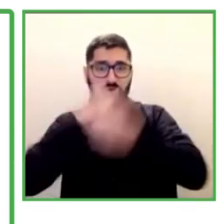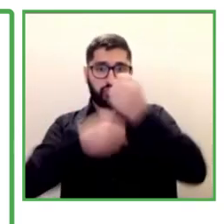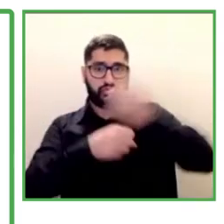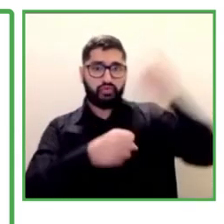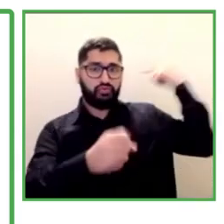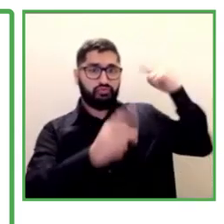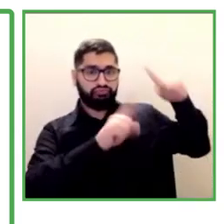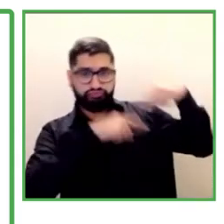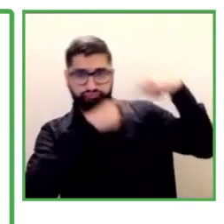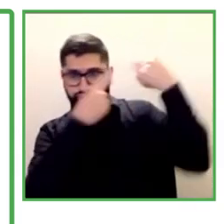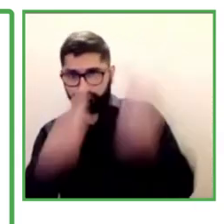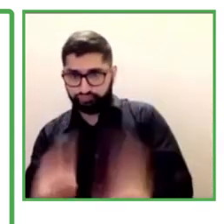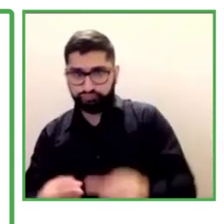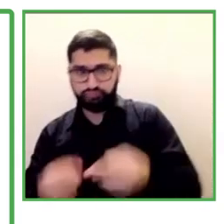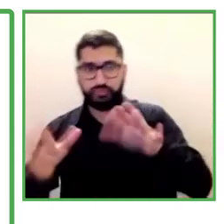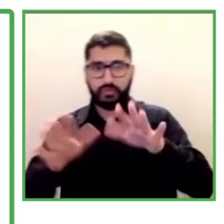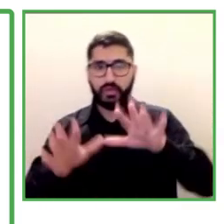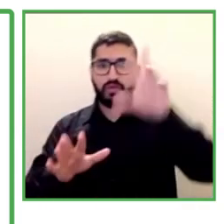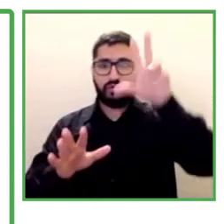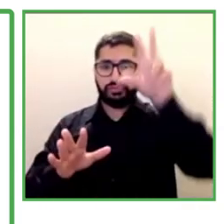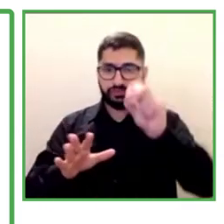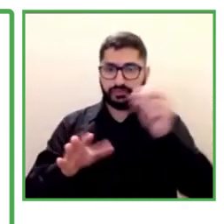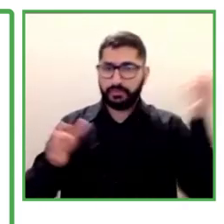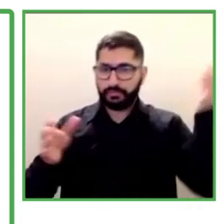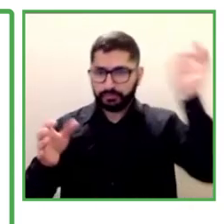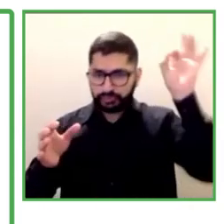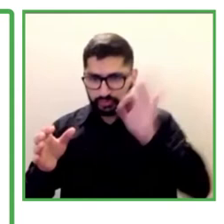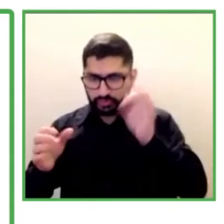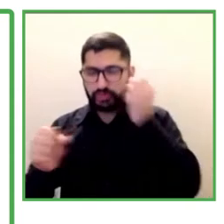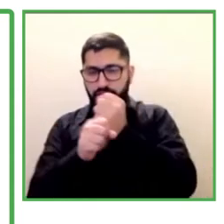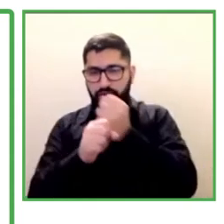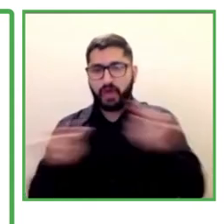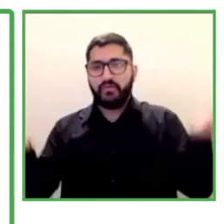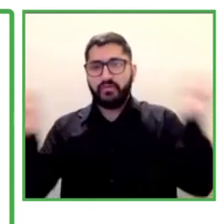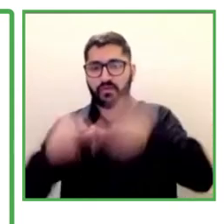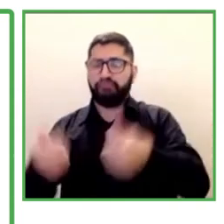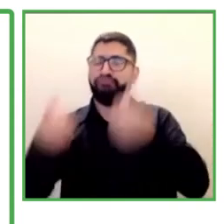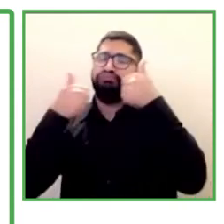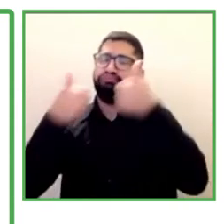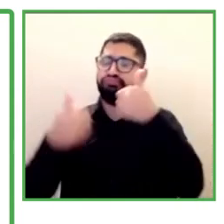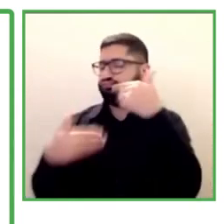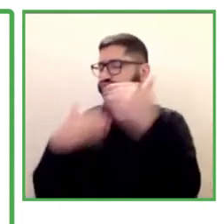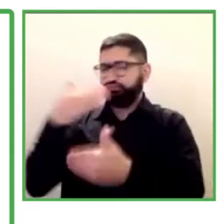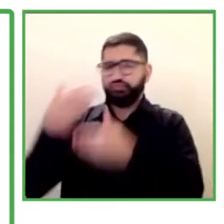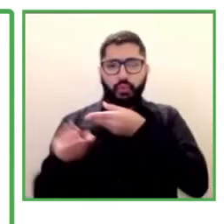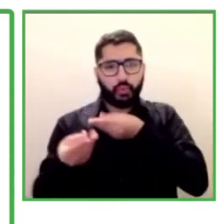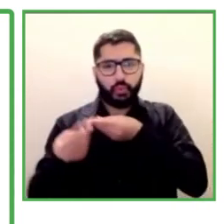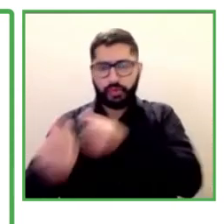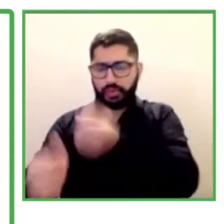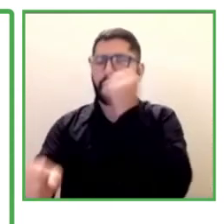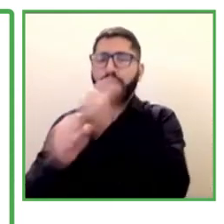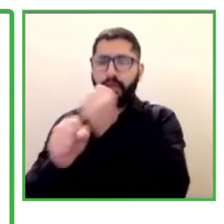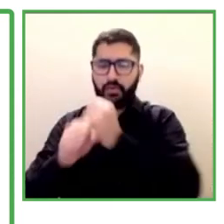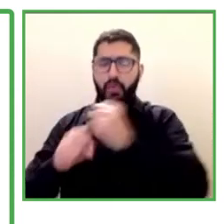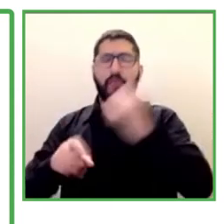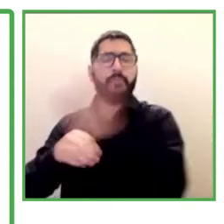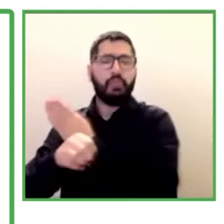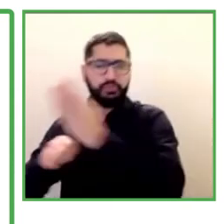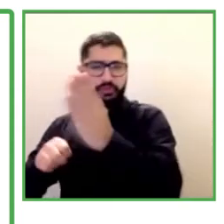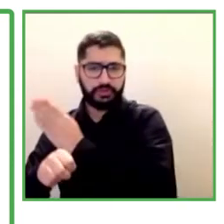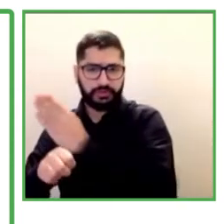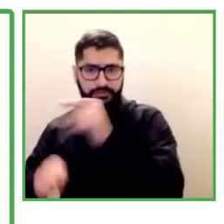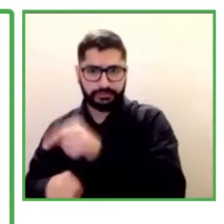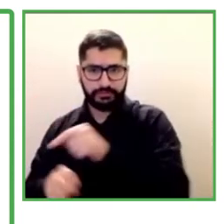% of people that go back to work successfully in the same country related to a universal 2